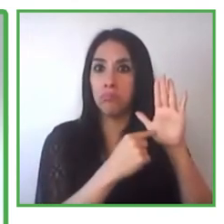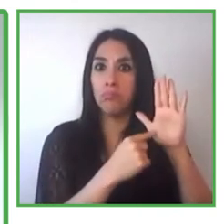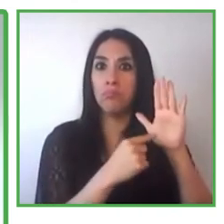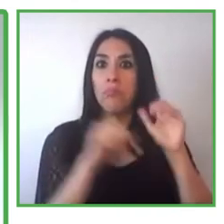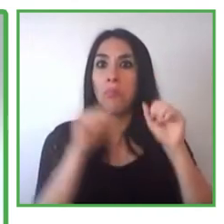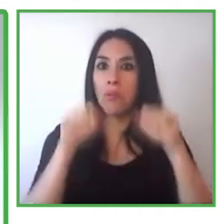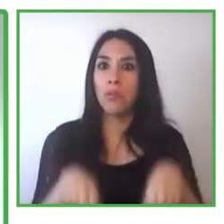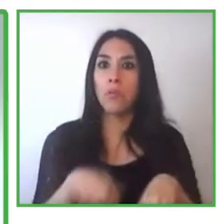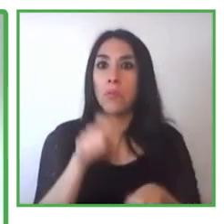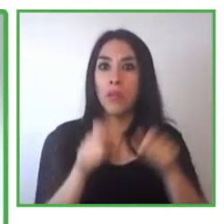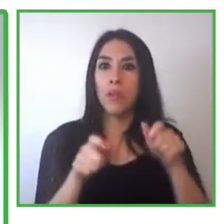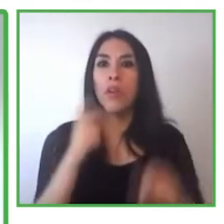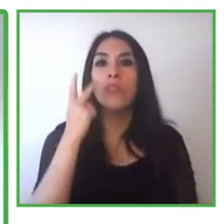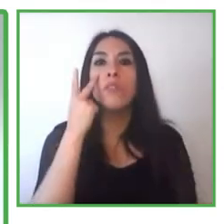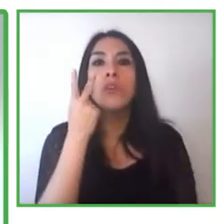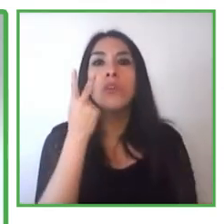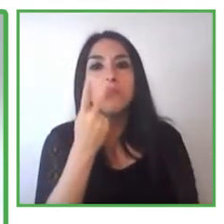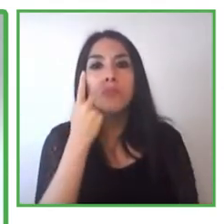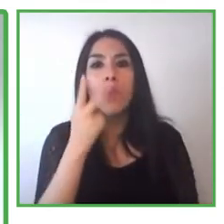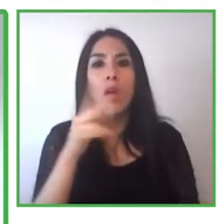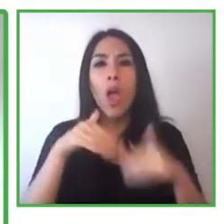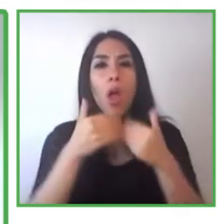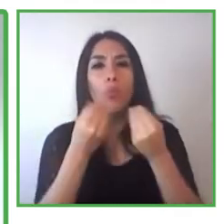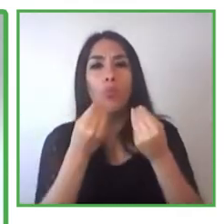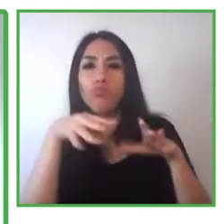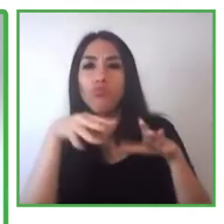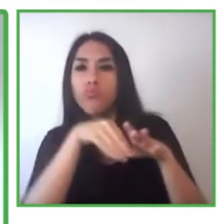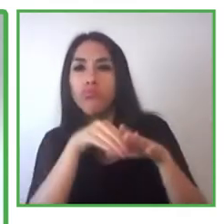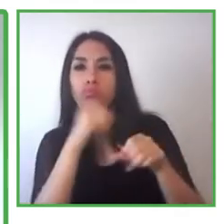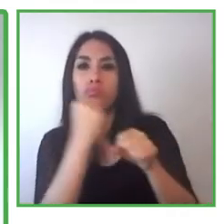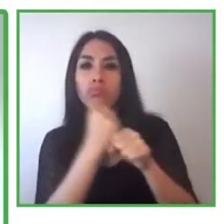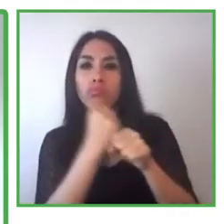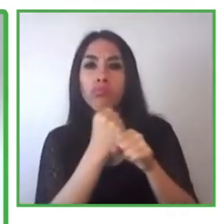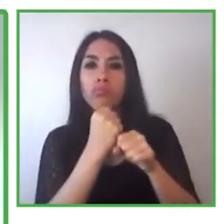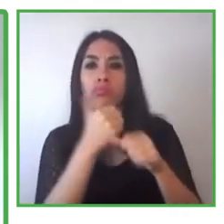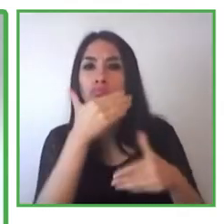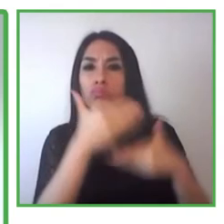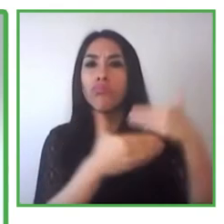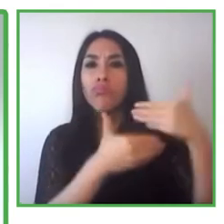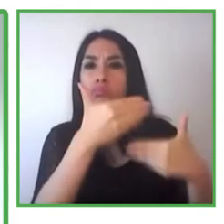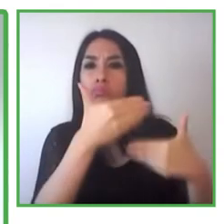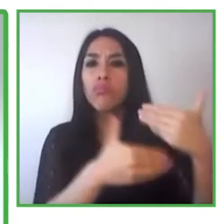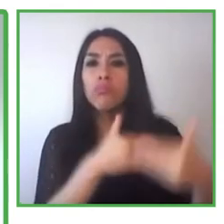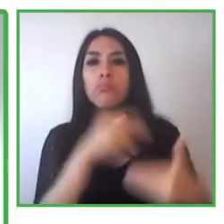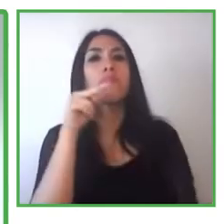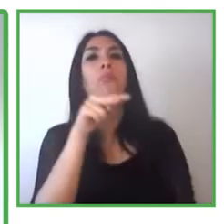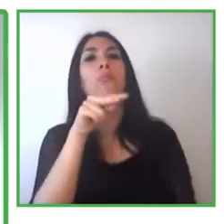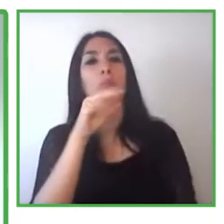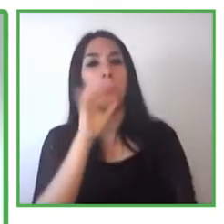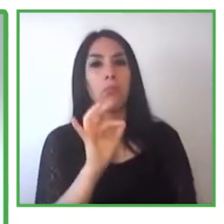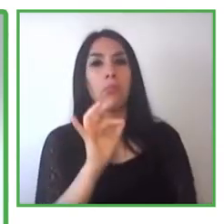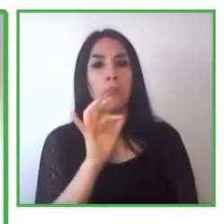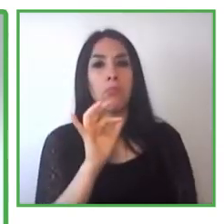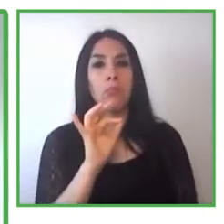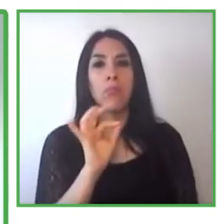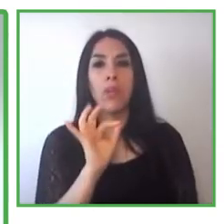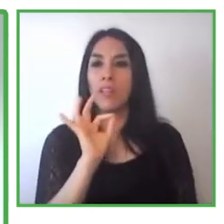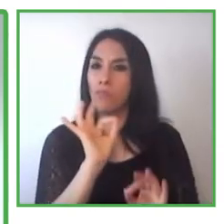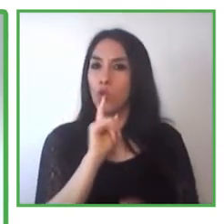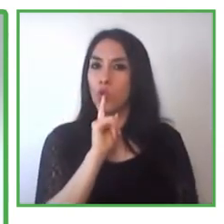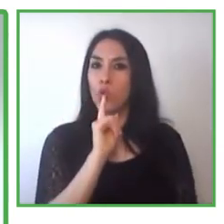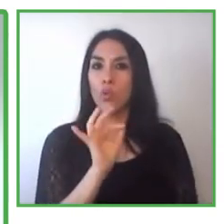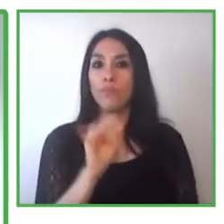disability, specifically the intellectual disability and the autism. 23, is the proudest.